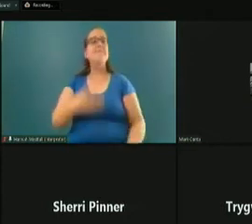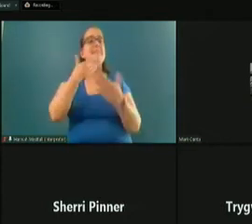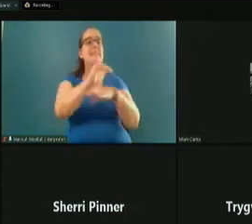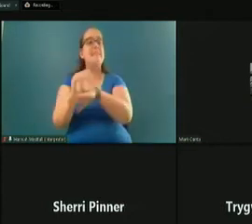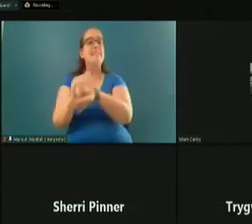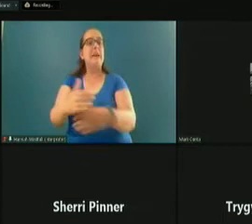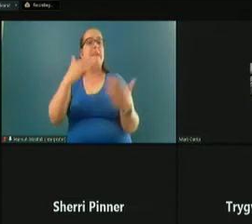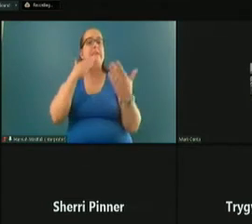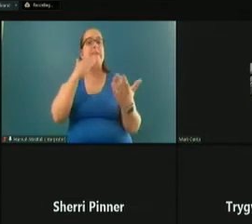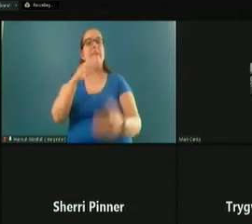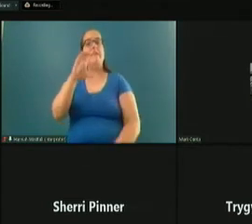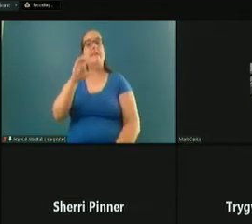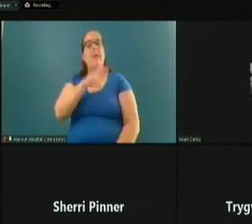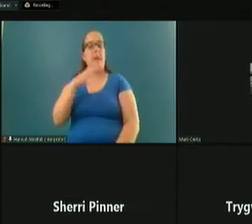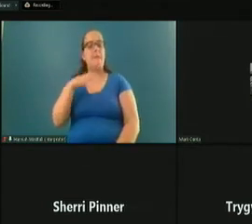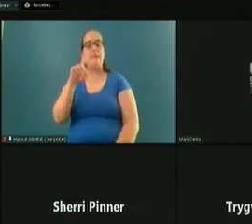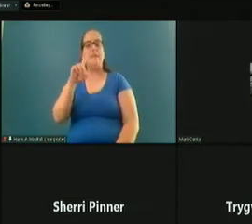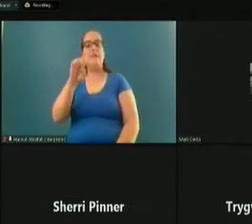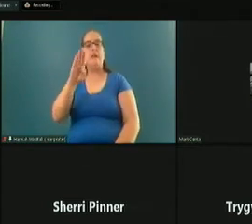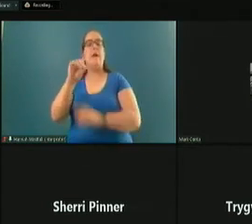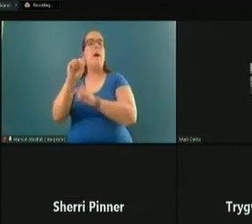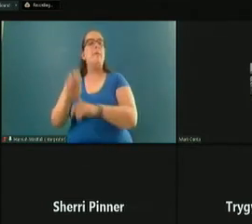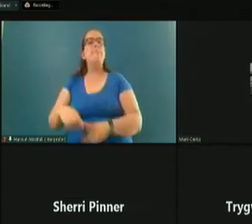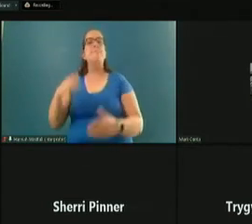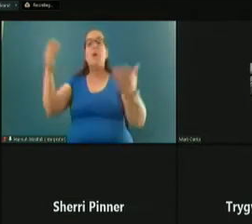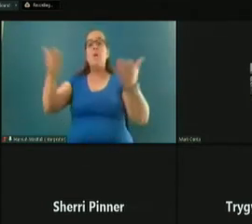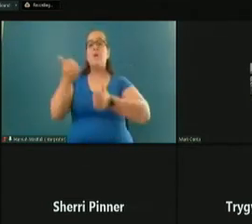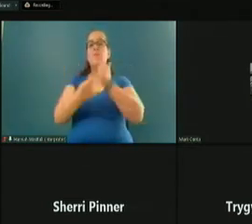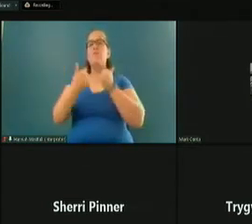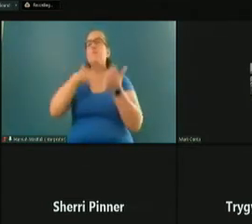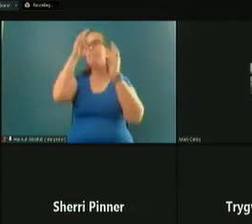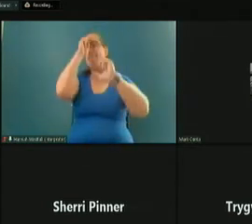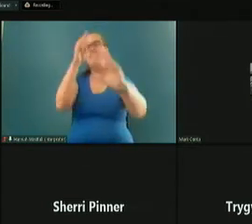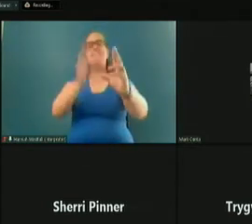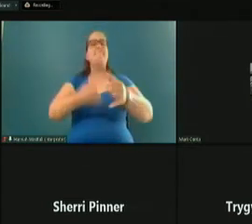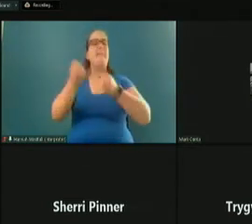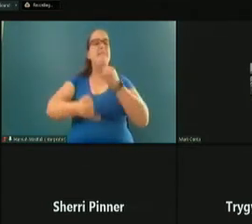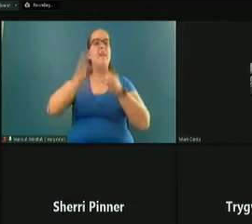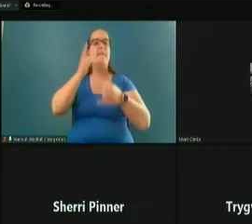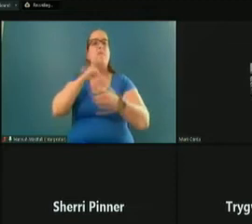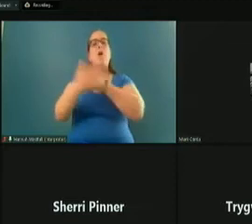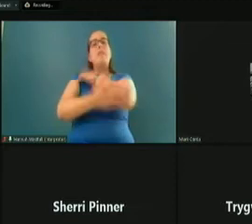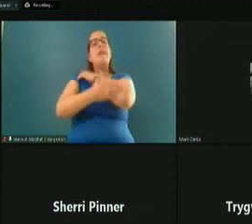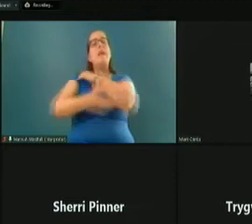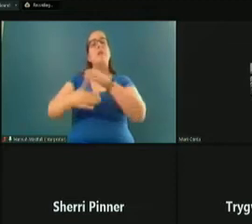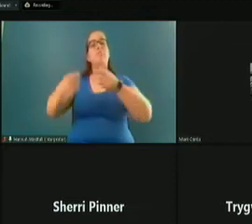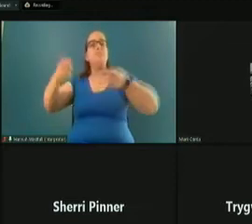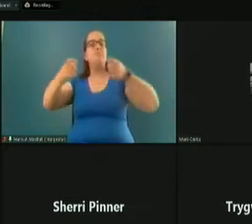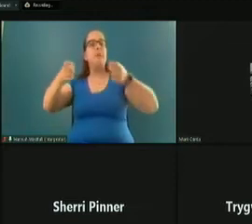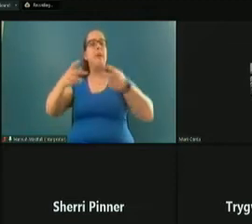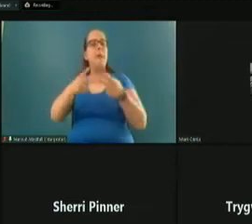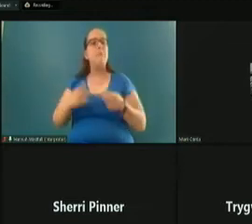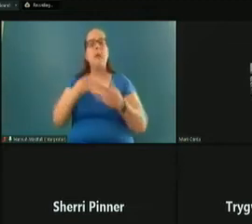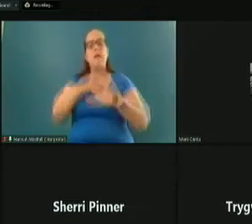you, Commissioner DeBone. Welcome, everyone. I am honored to be the finalist for the county administrator position and pleased to